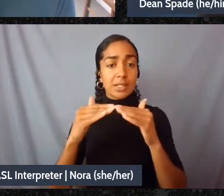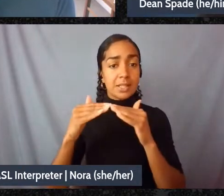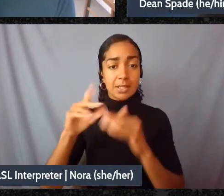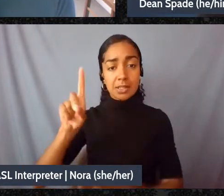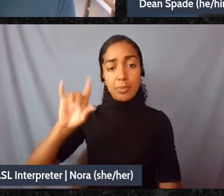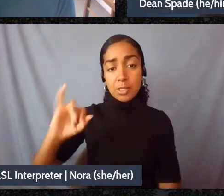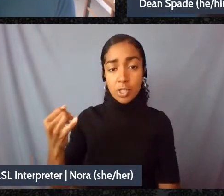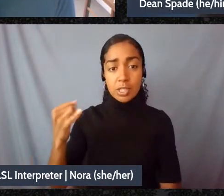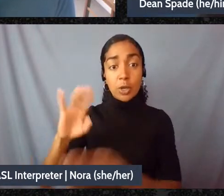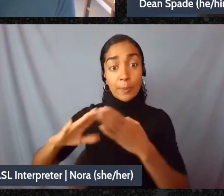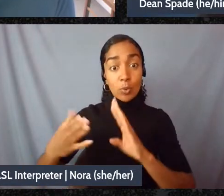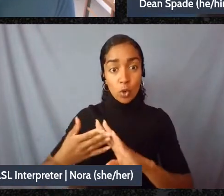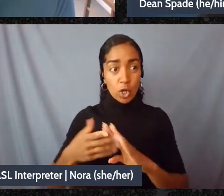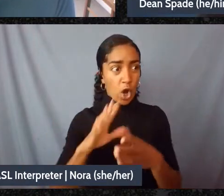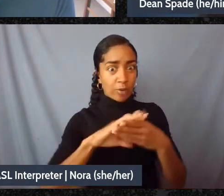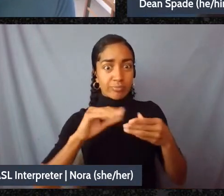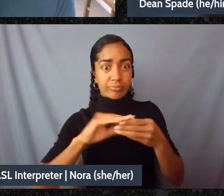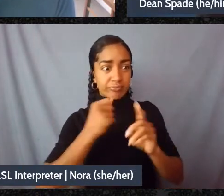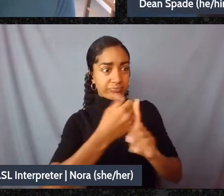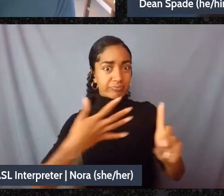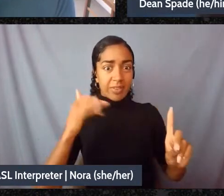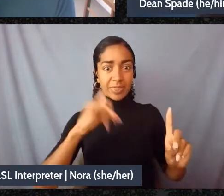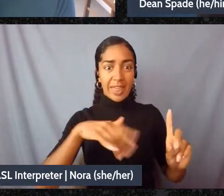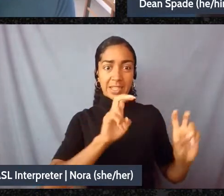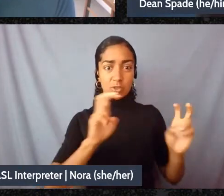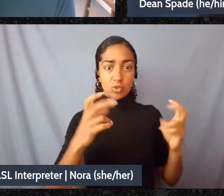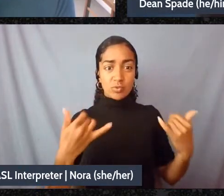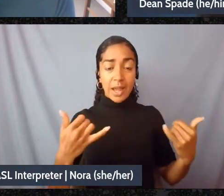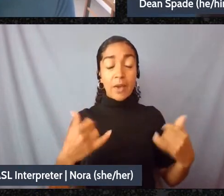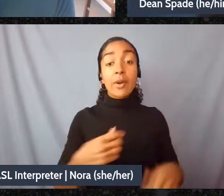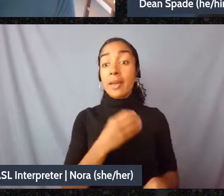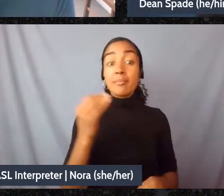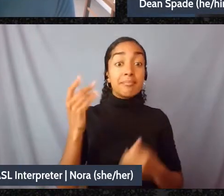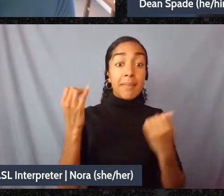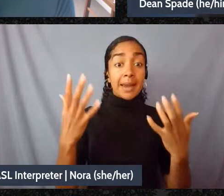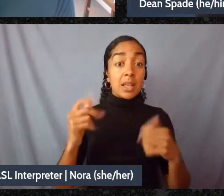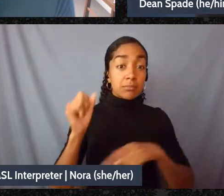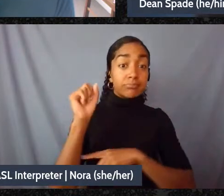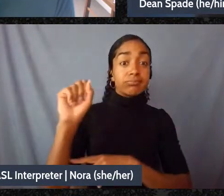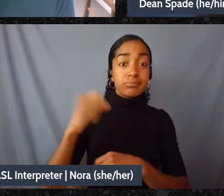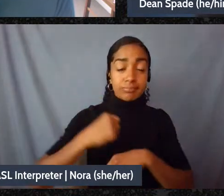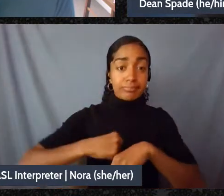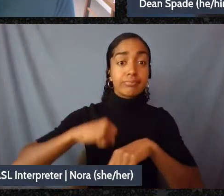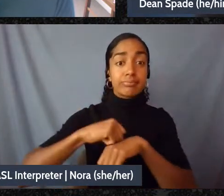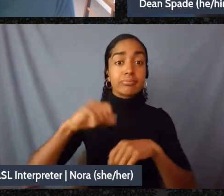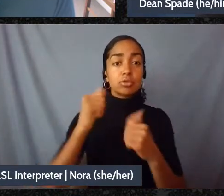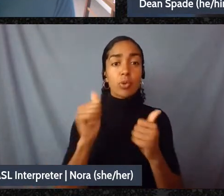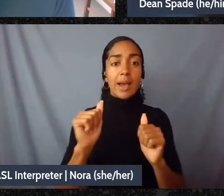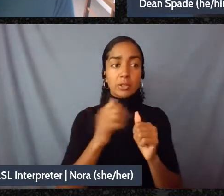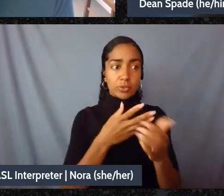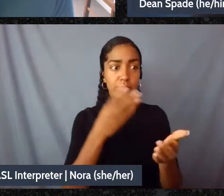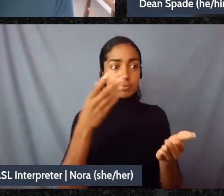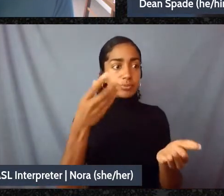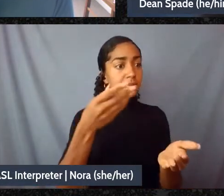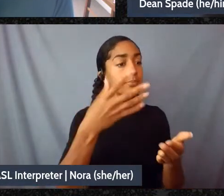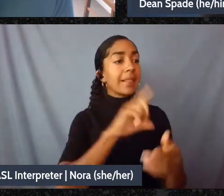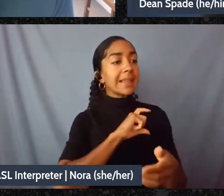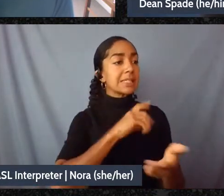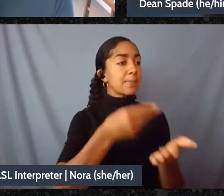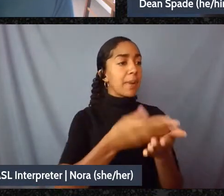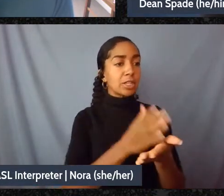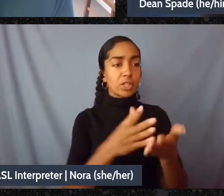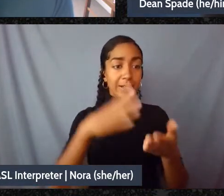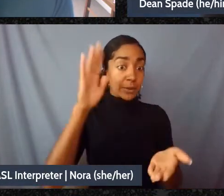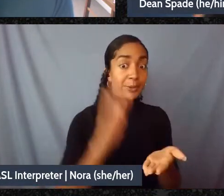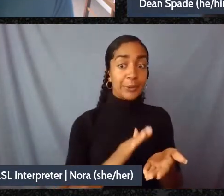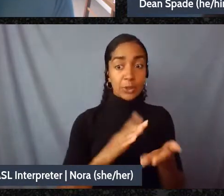in these fights to um shrink the police budgets where we live which is so important because they've only grown during our entire my entire lifetime